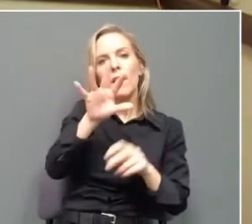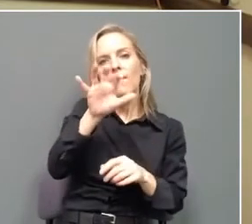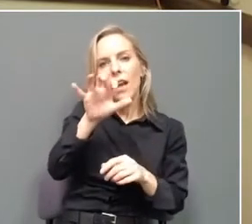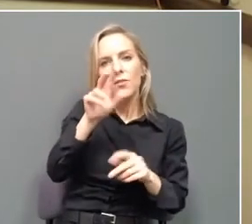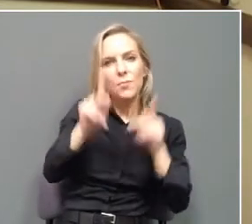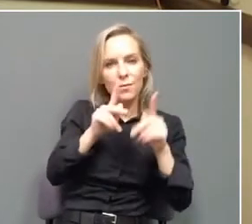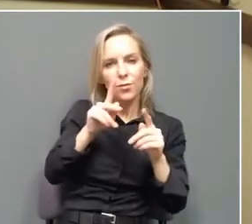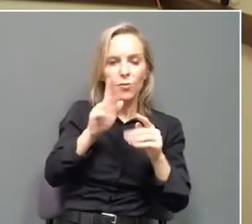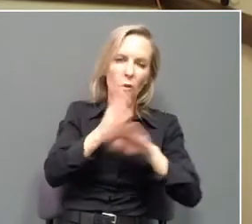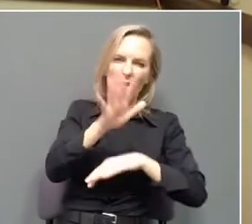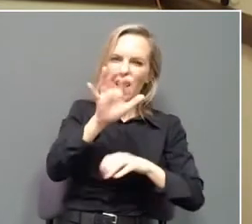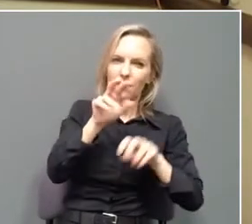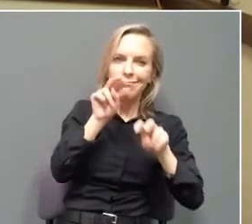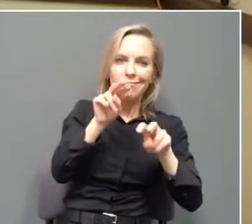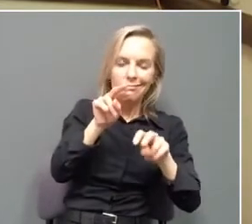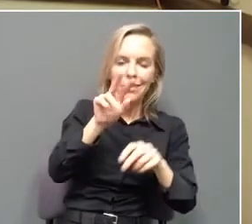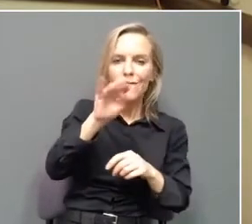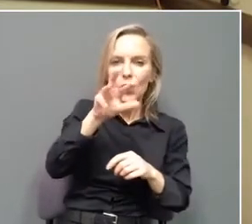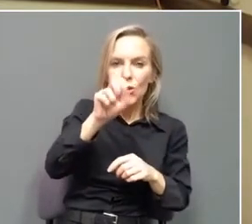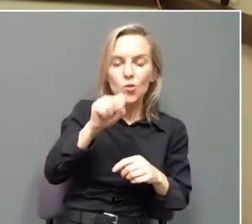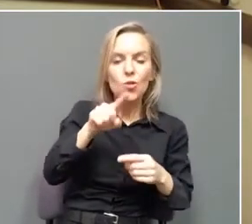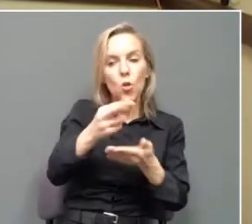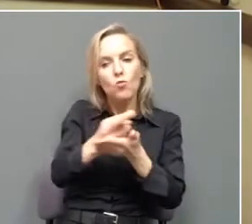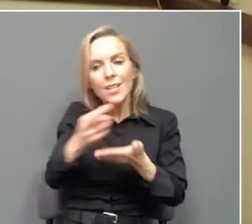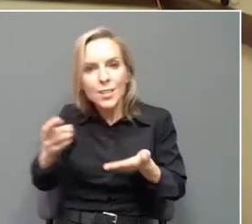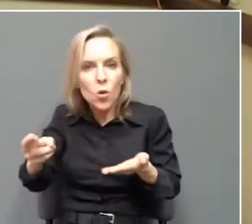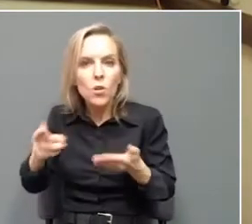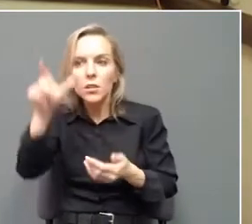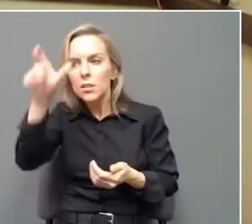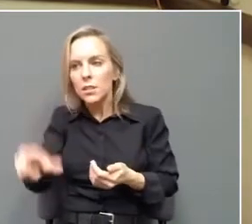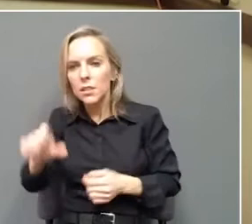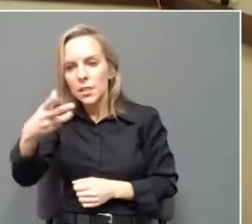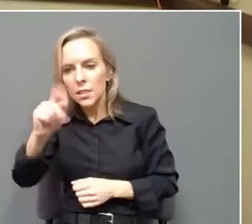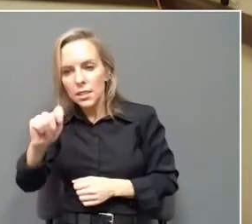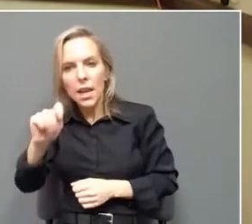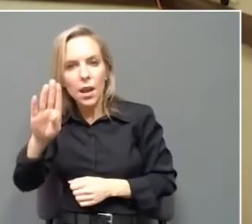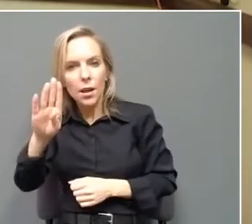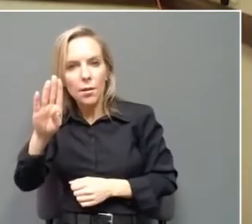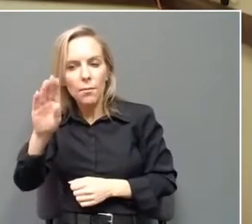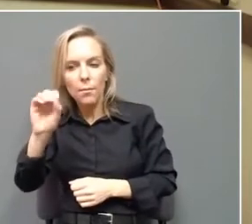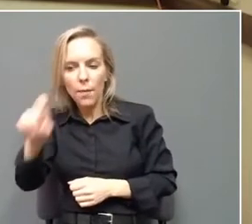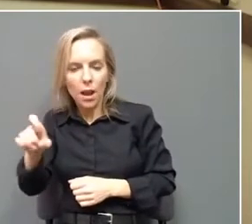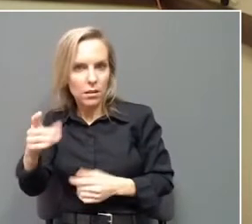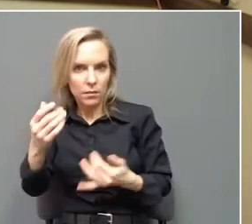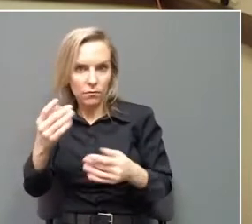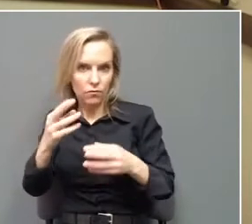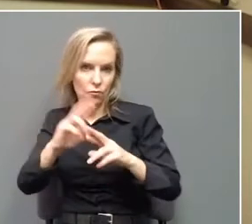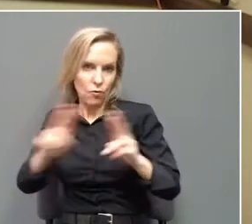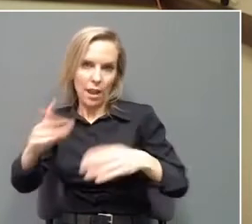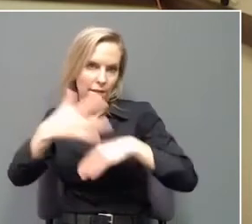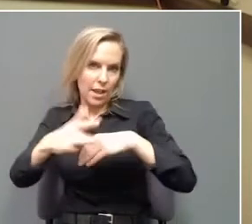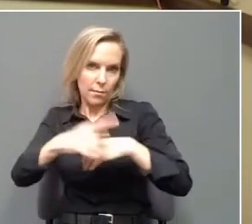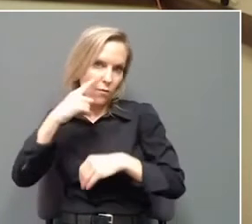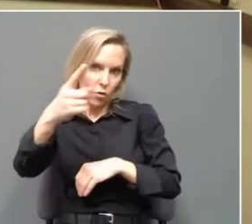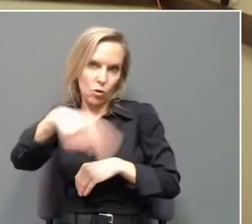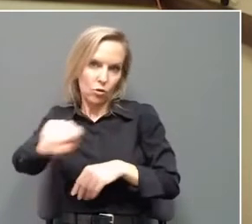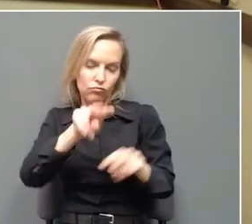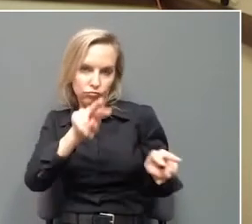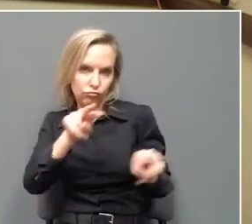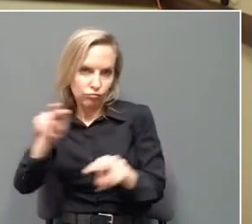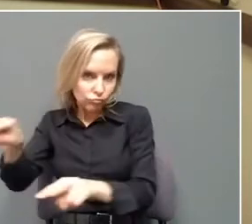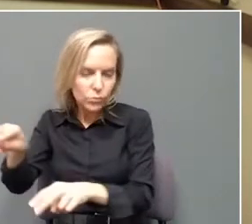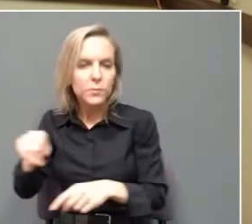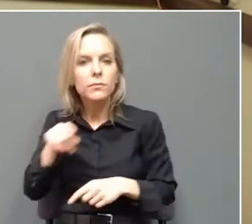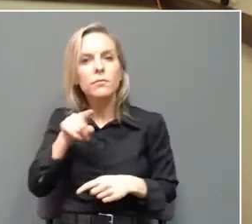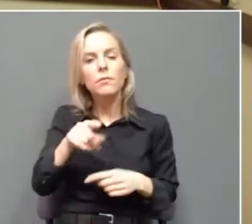those resources, the chat bot and the tutorial are all out there for you. The new look is hopefully you're finding more user